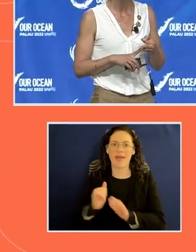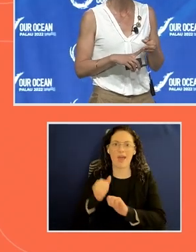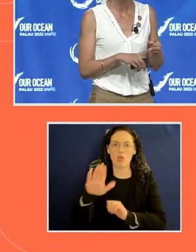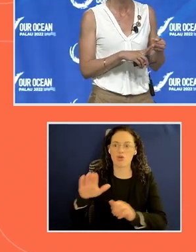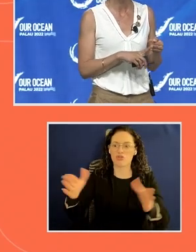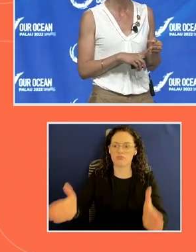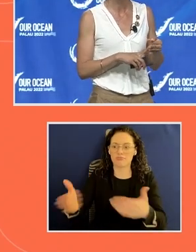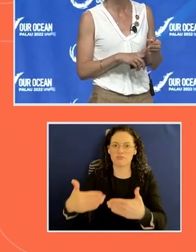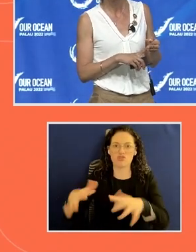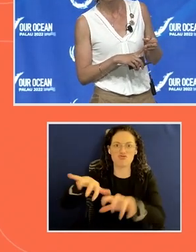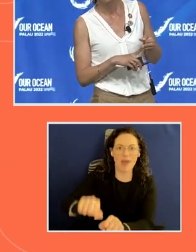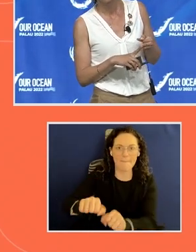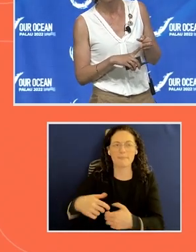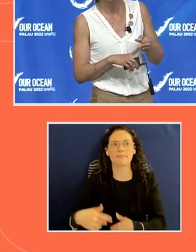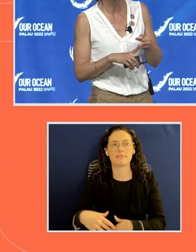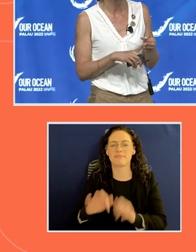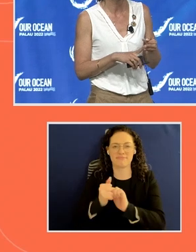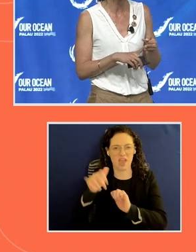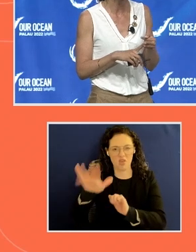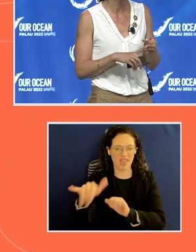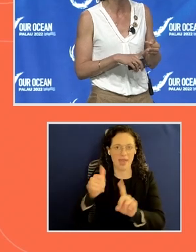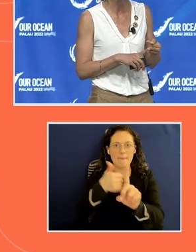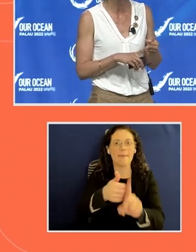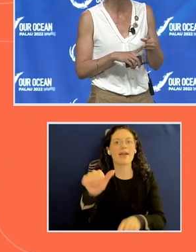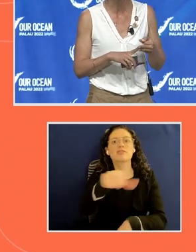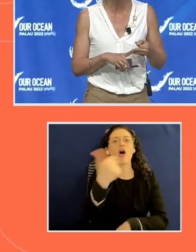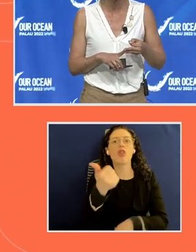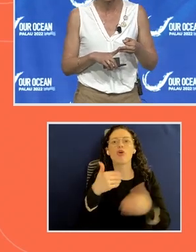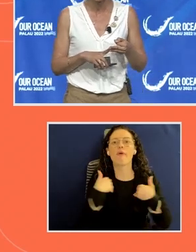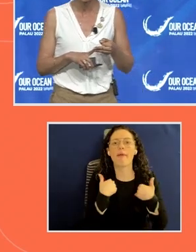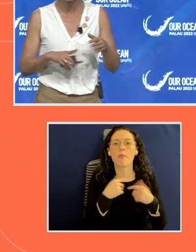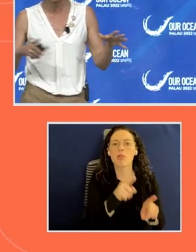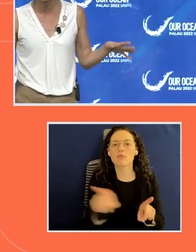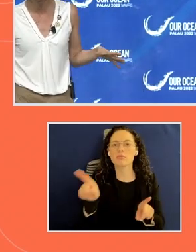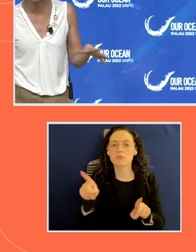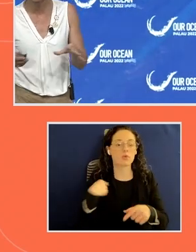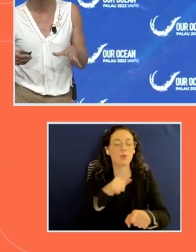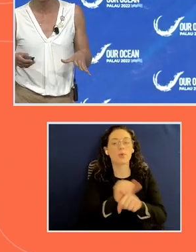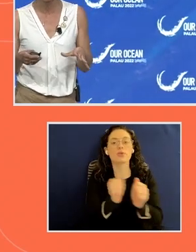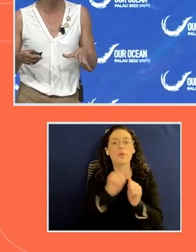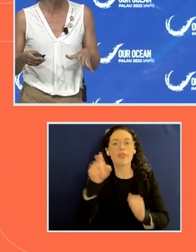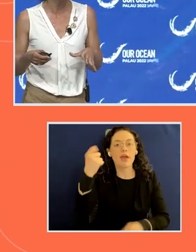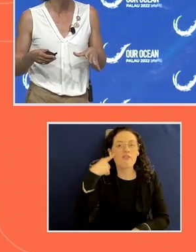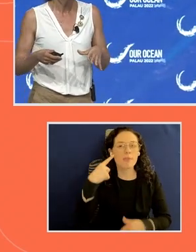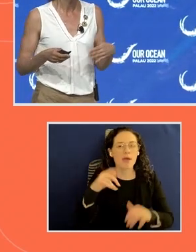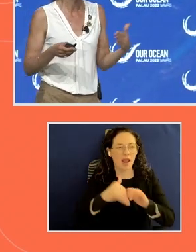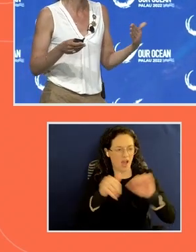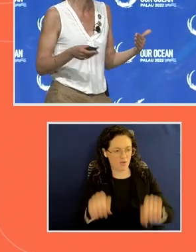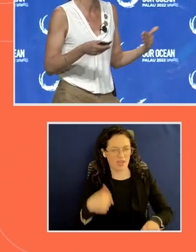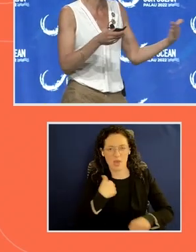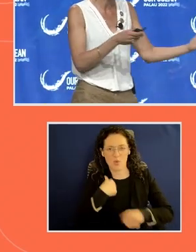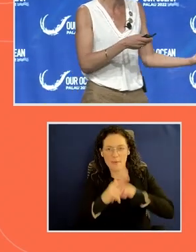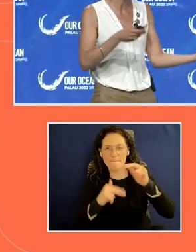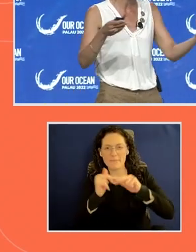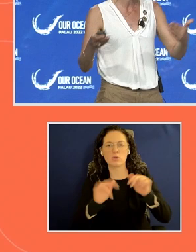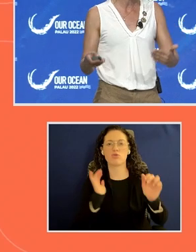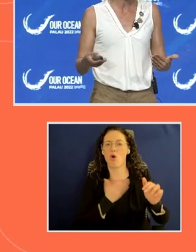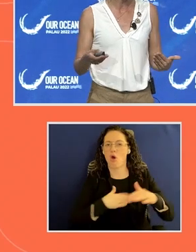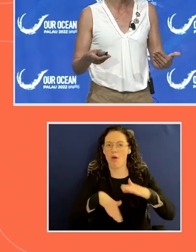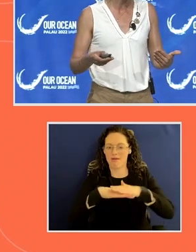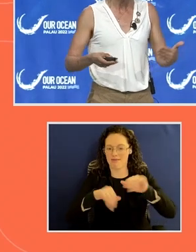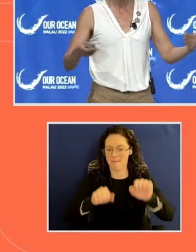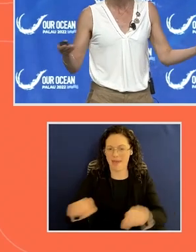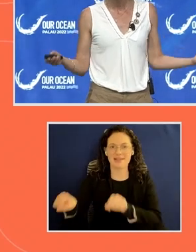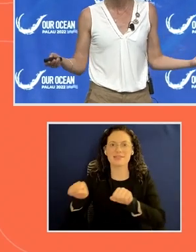We had to also work with governments to understand how we were going to build capacity with the local governance units so they could even begin to